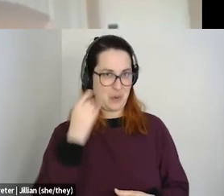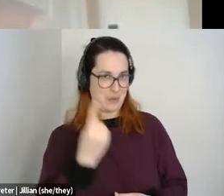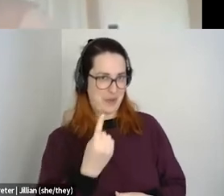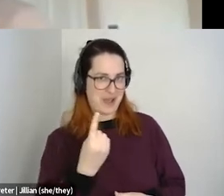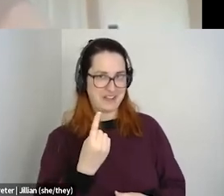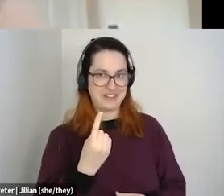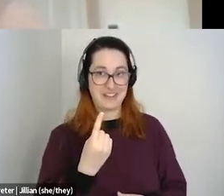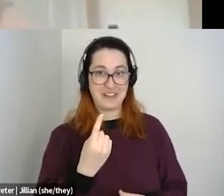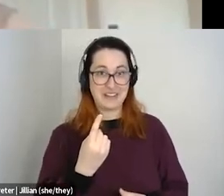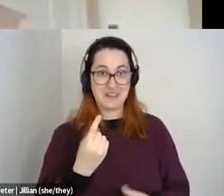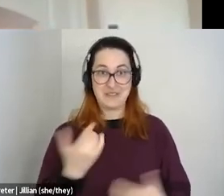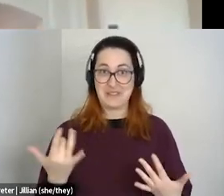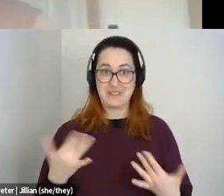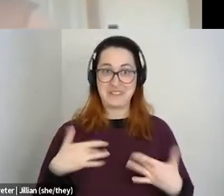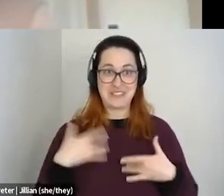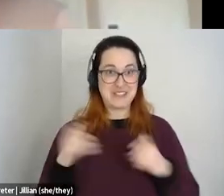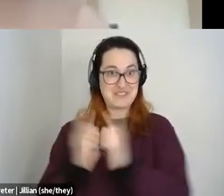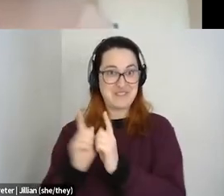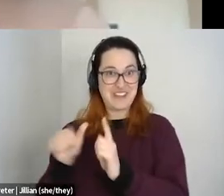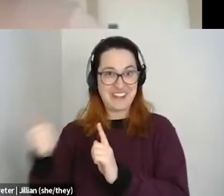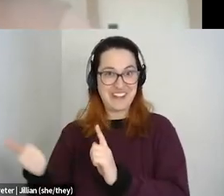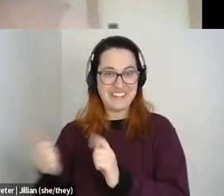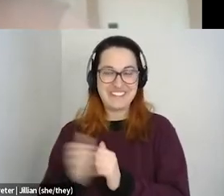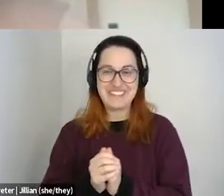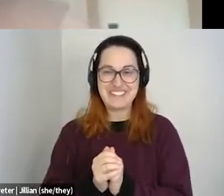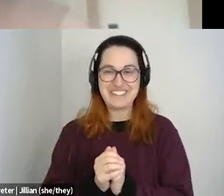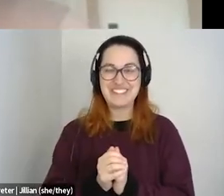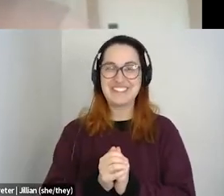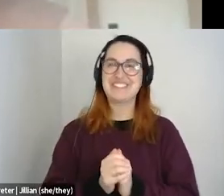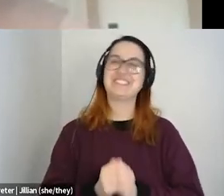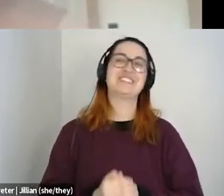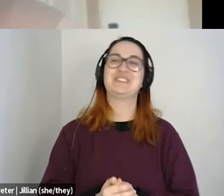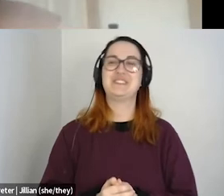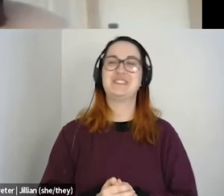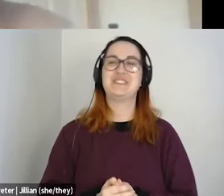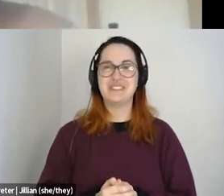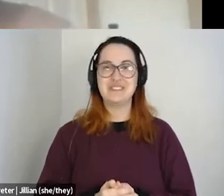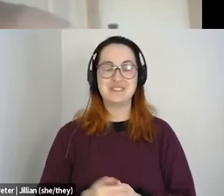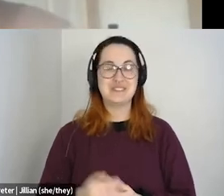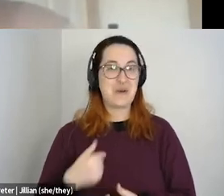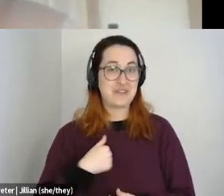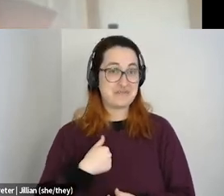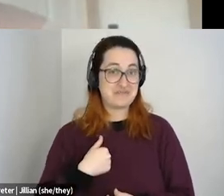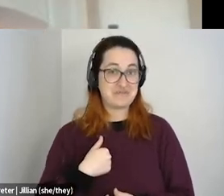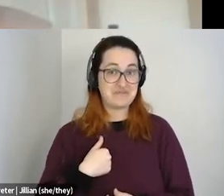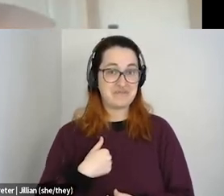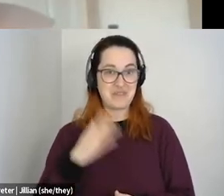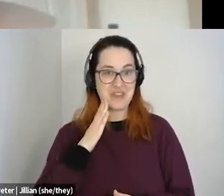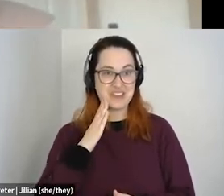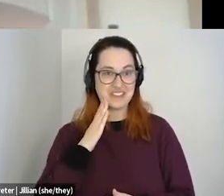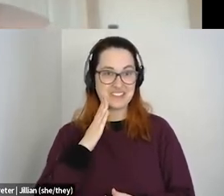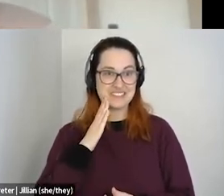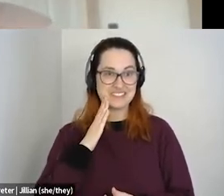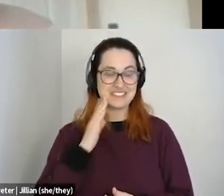know the second person. So I'm going to ask Caitlin to tell